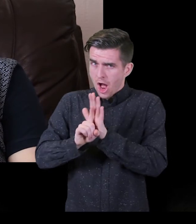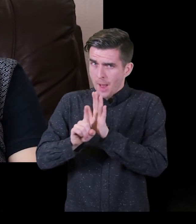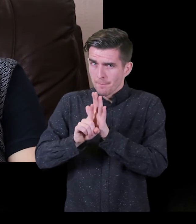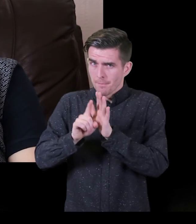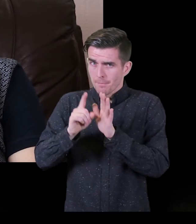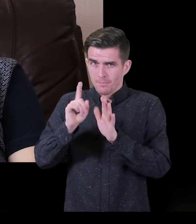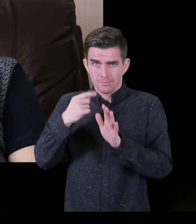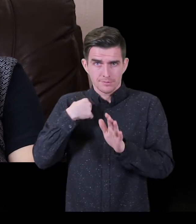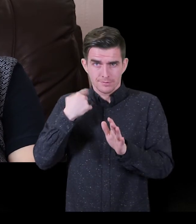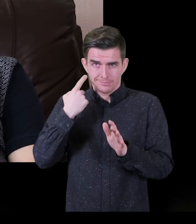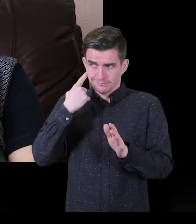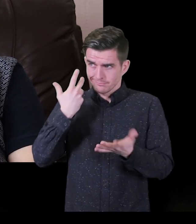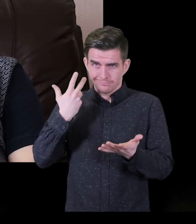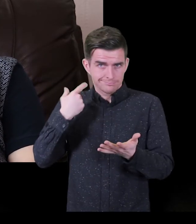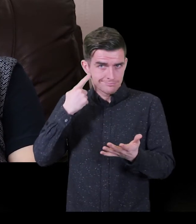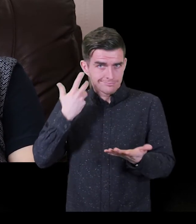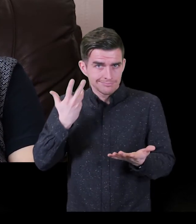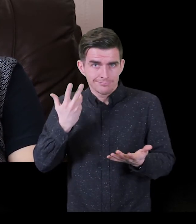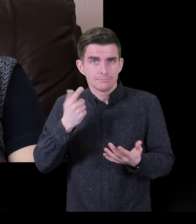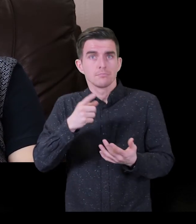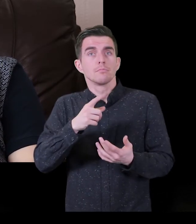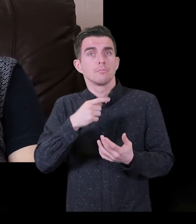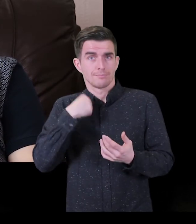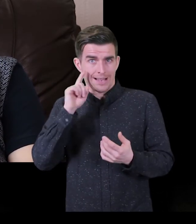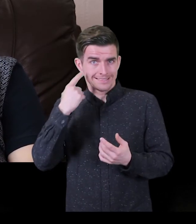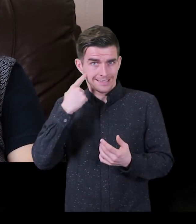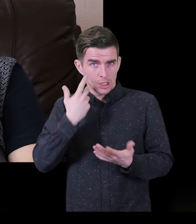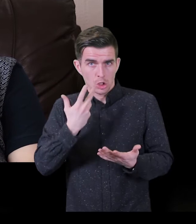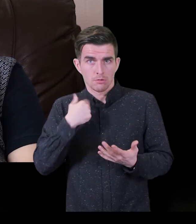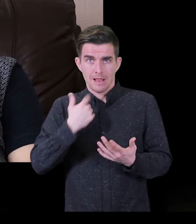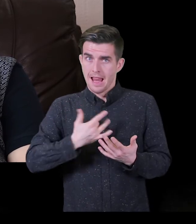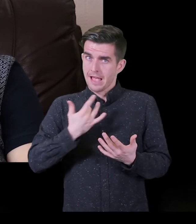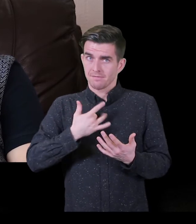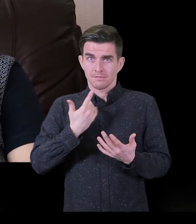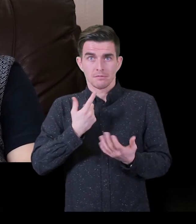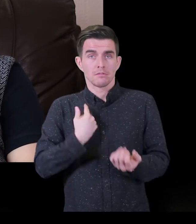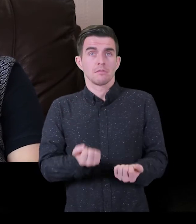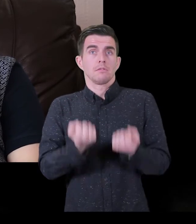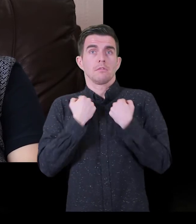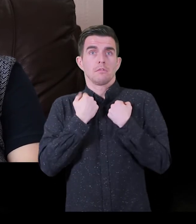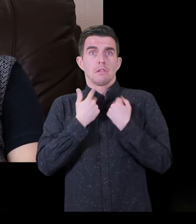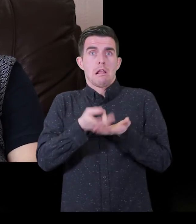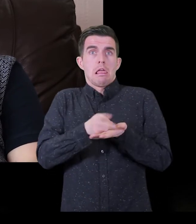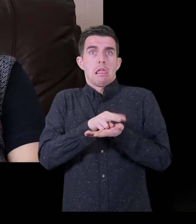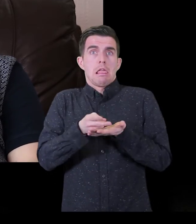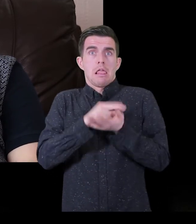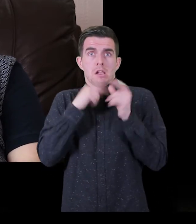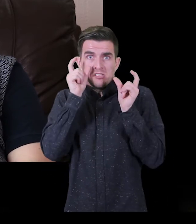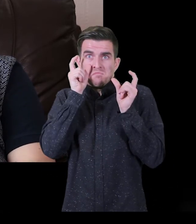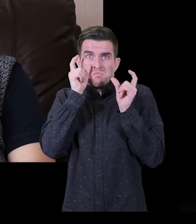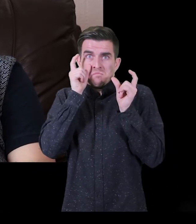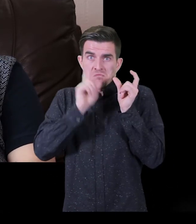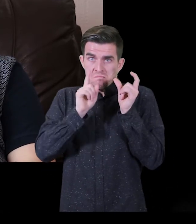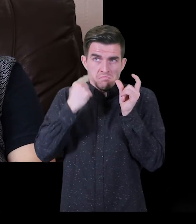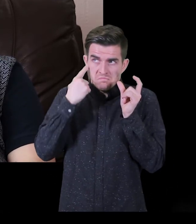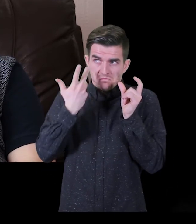about smoke alarms. As someone who can't hear too well, smoke alarms, I just cannot hear them. So I've always spent